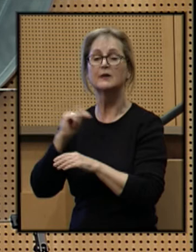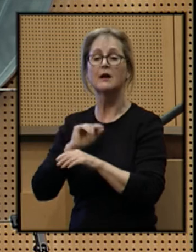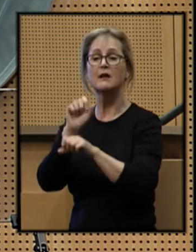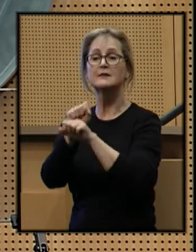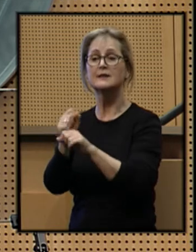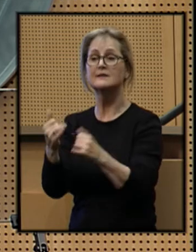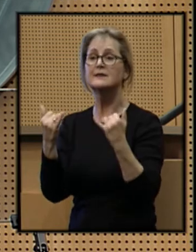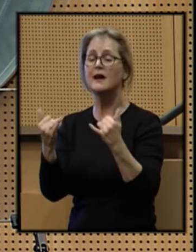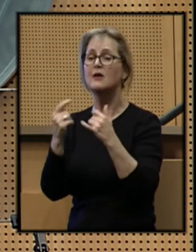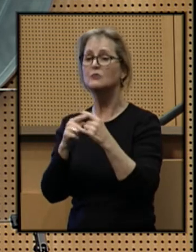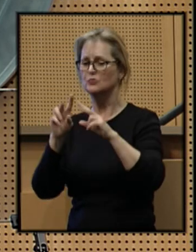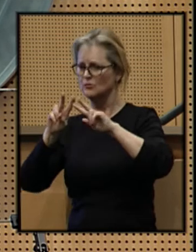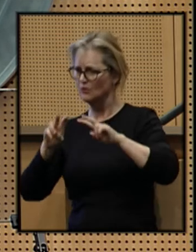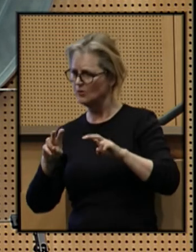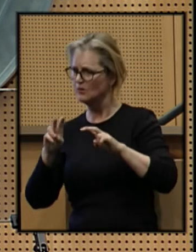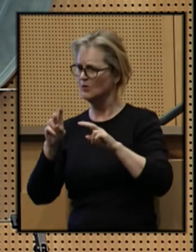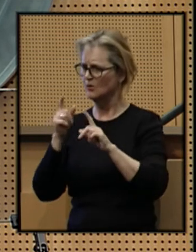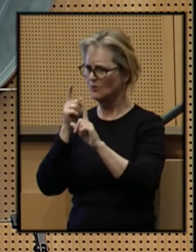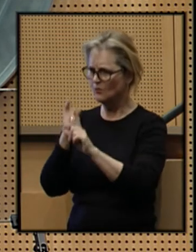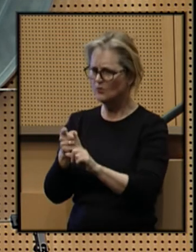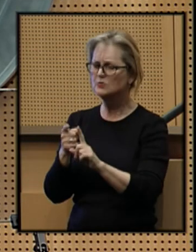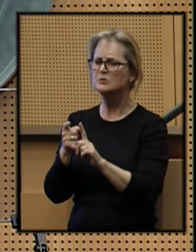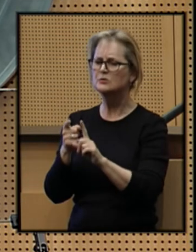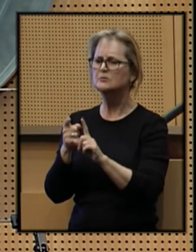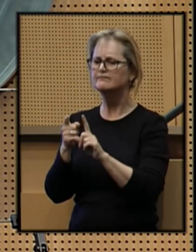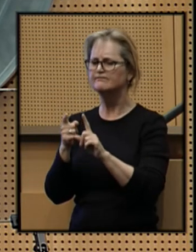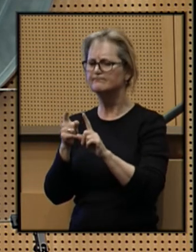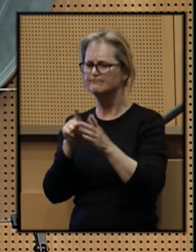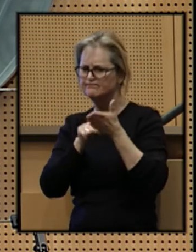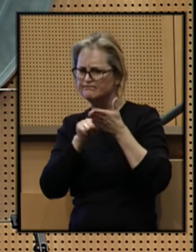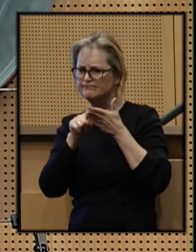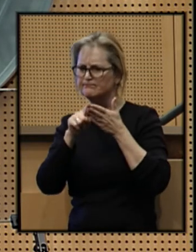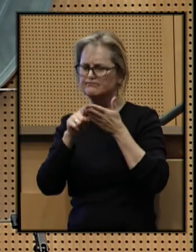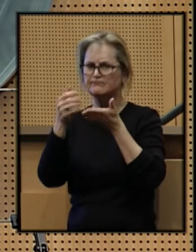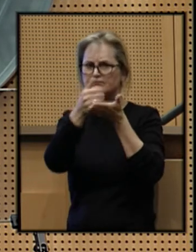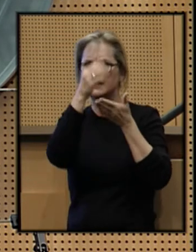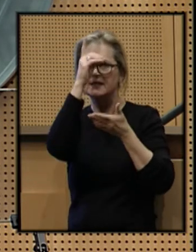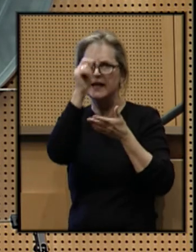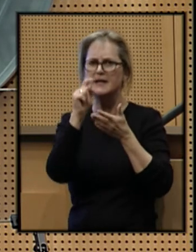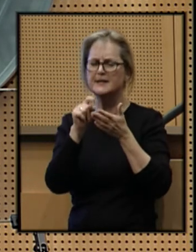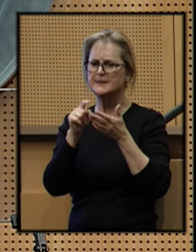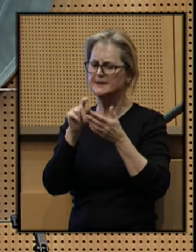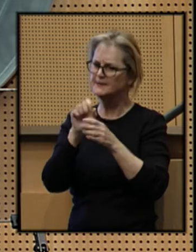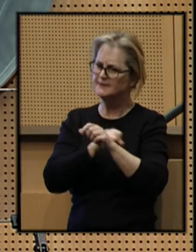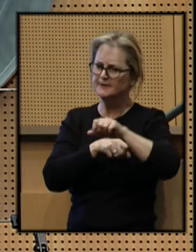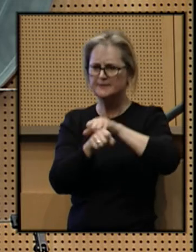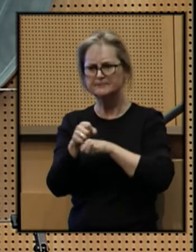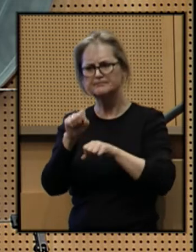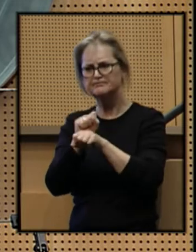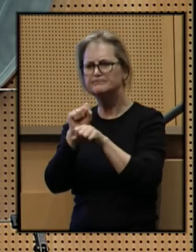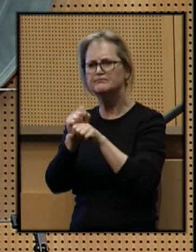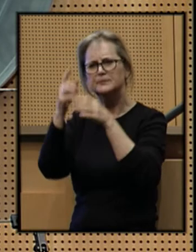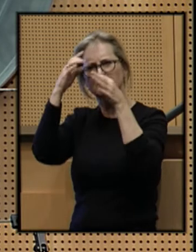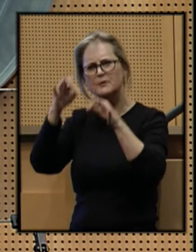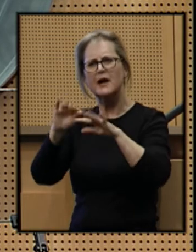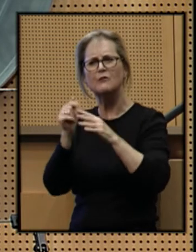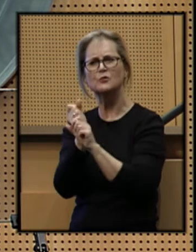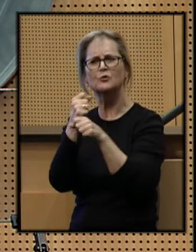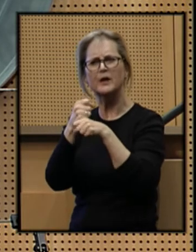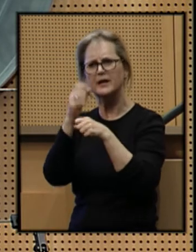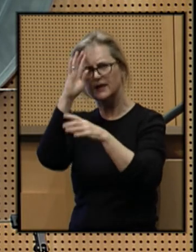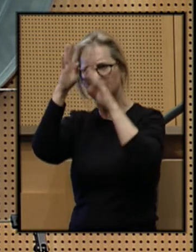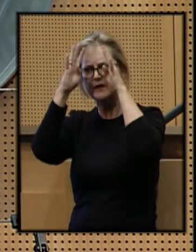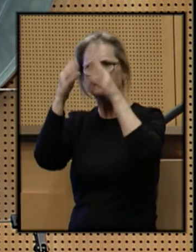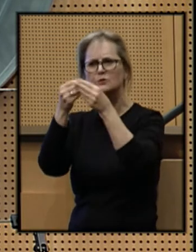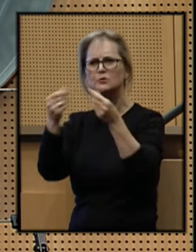now is to look at the goals, look at the data, dig into it, and determine how we create innovative